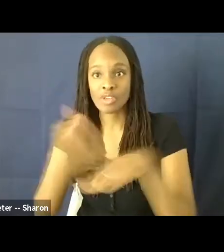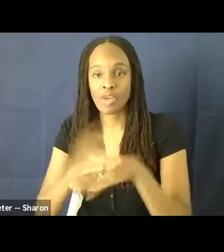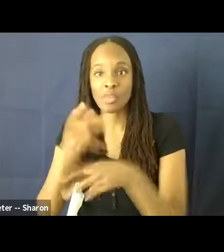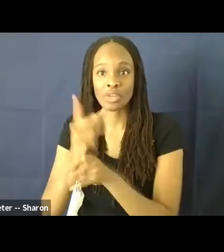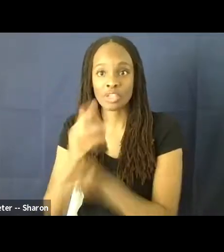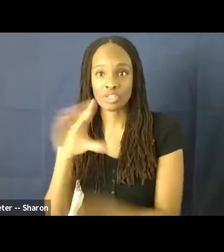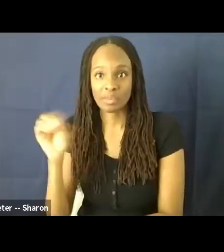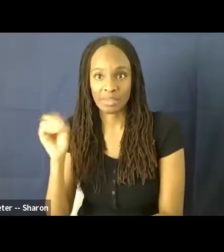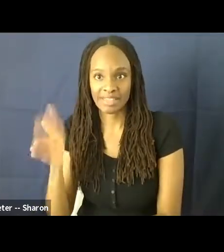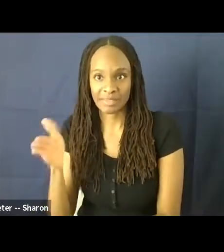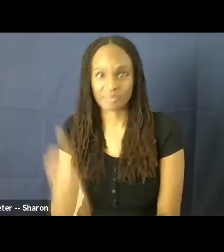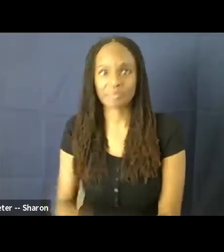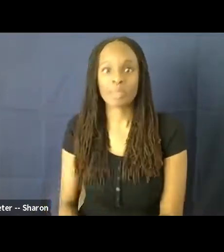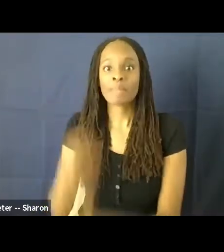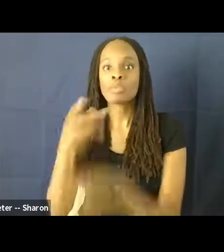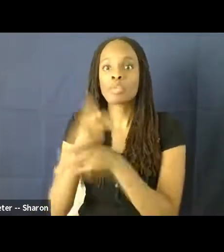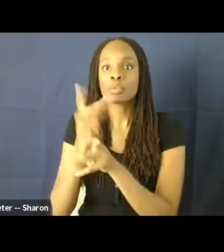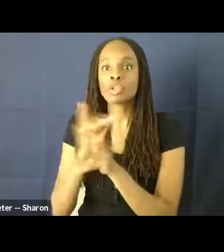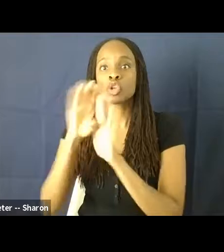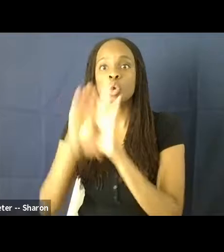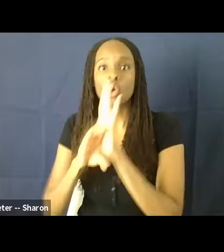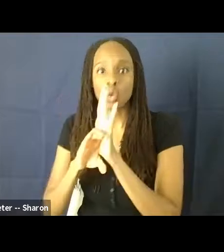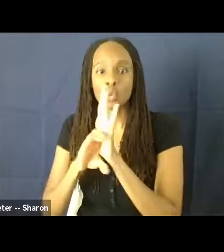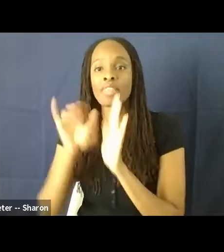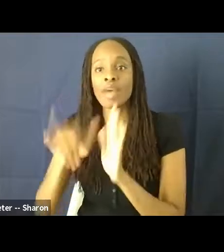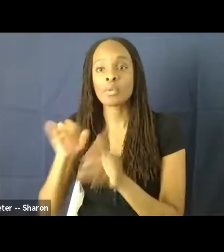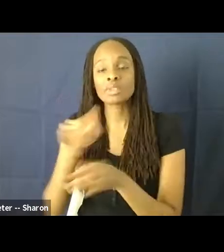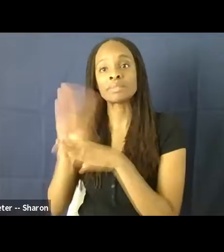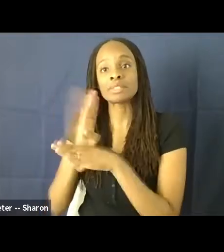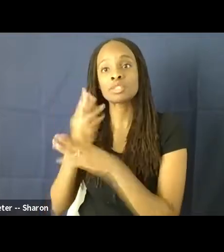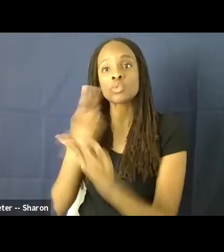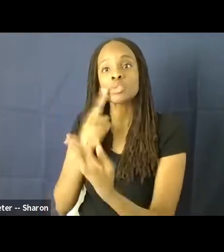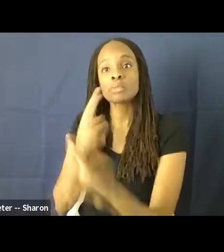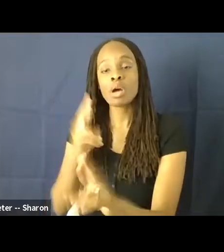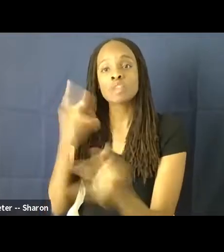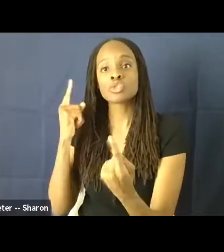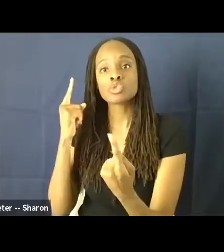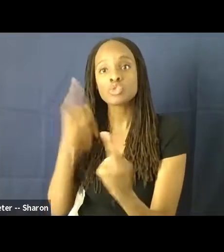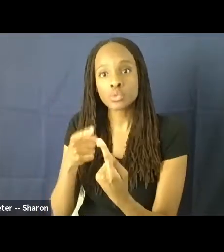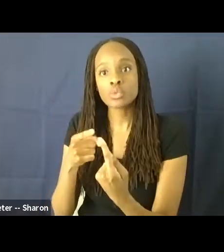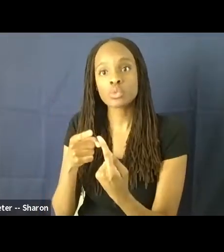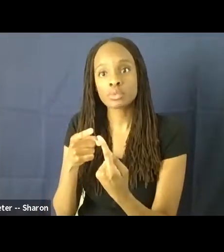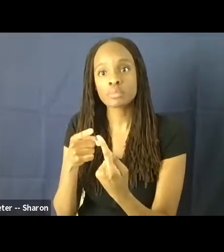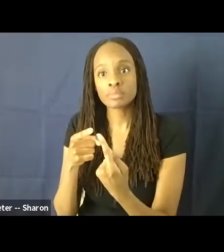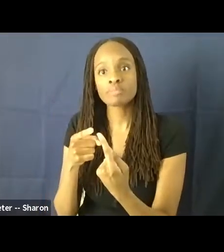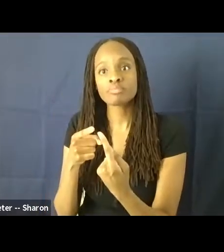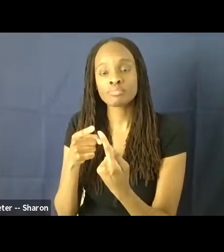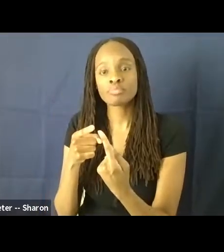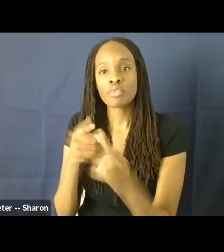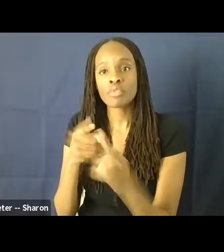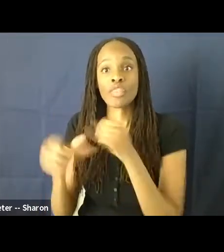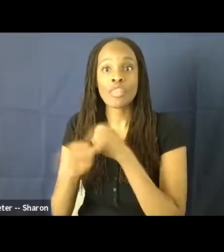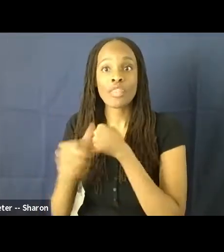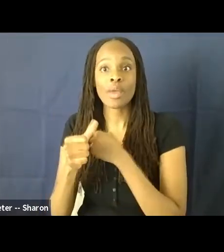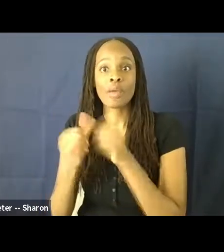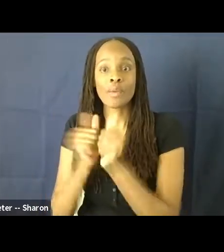So the production code was the industry's response to these threats of censorship. So